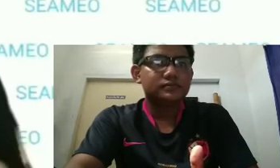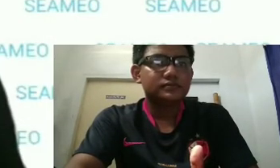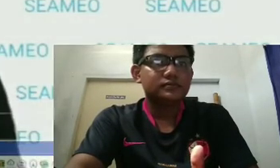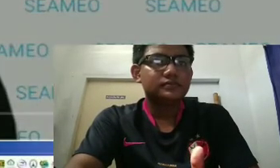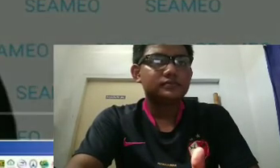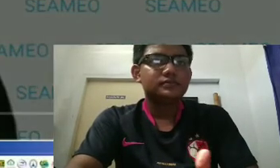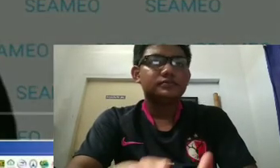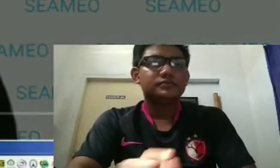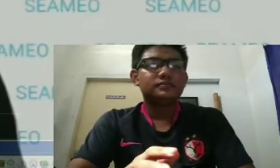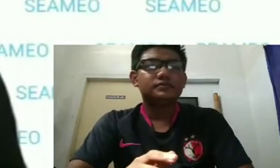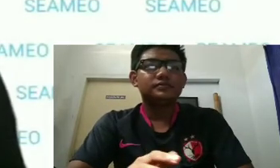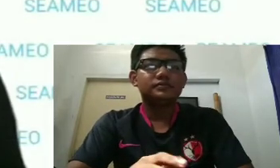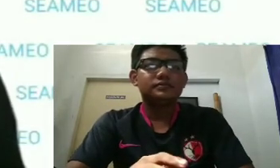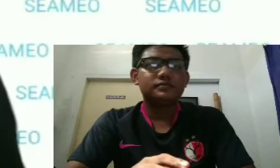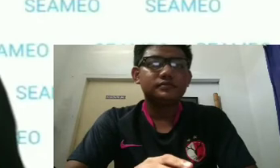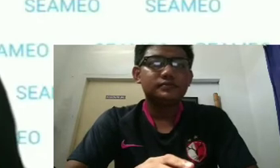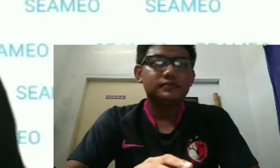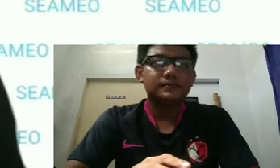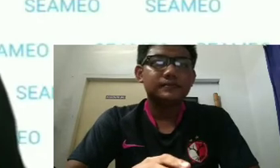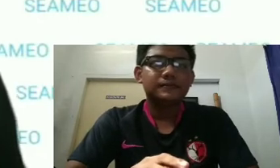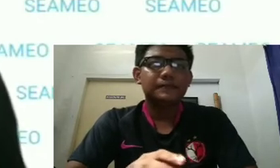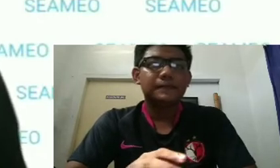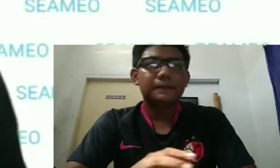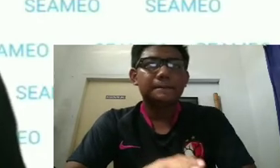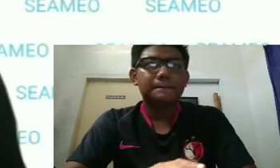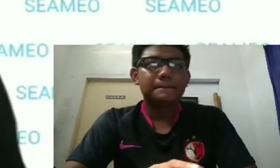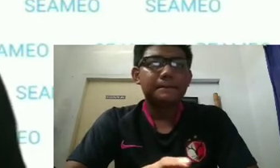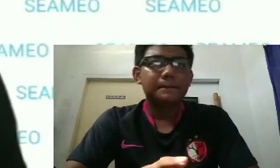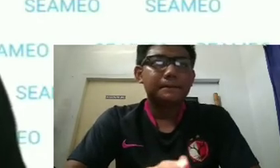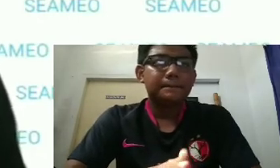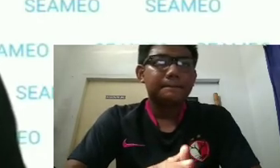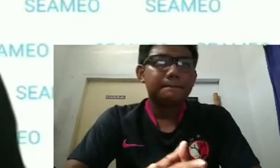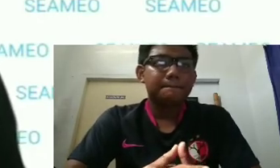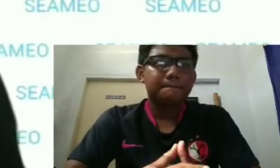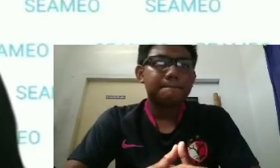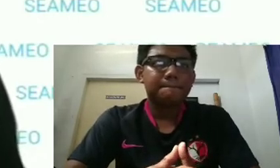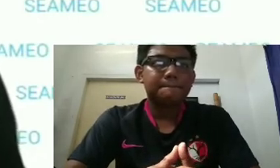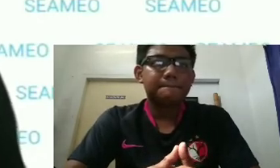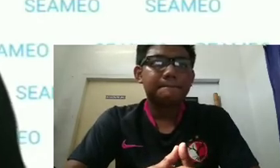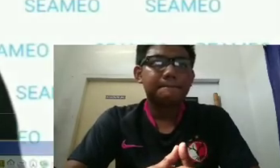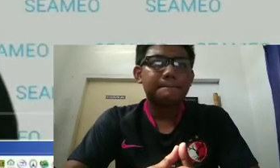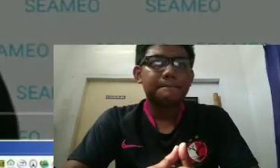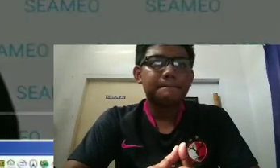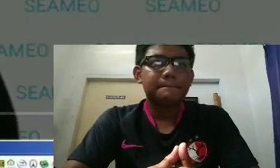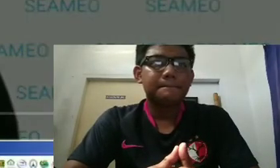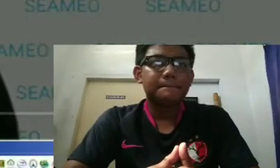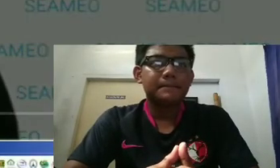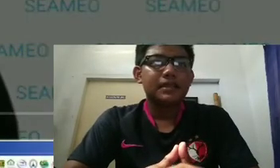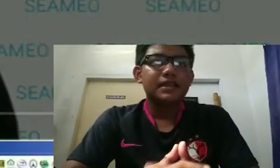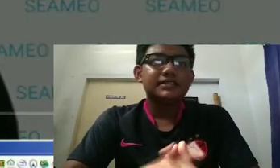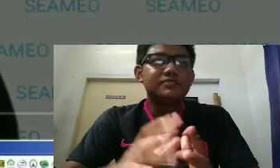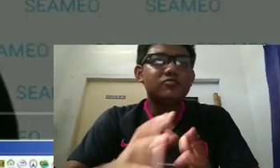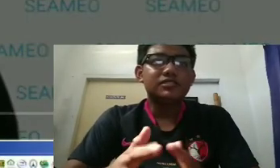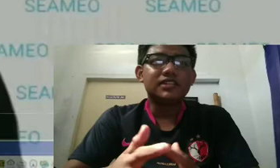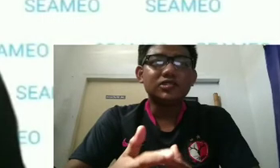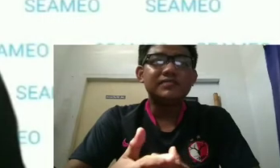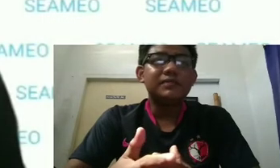. . . . to us are very good and very impressive